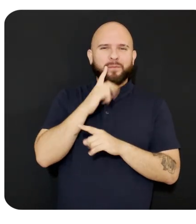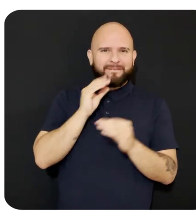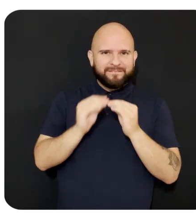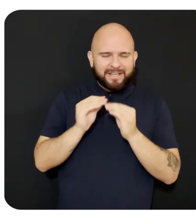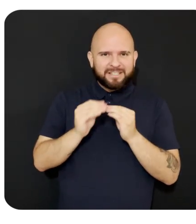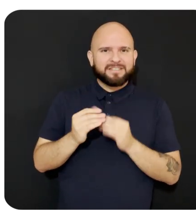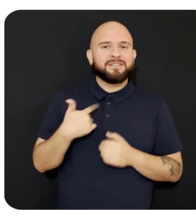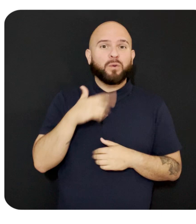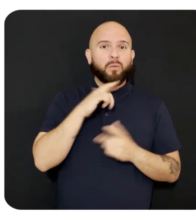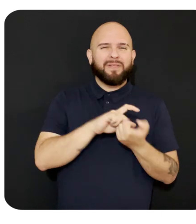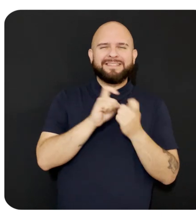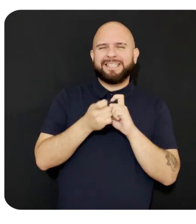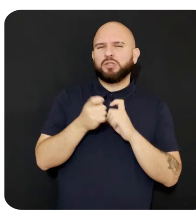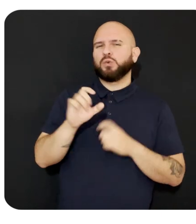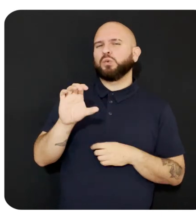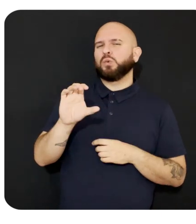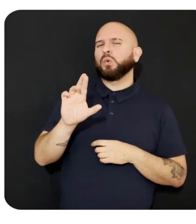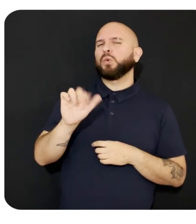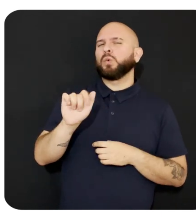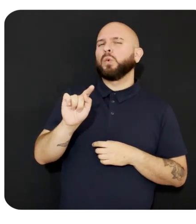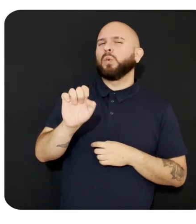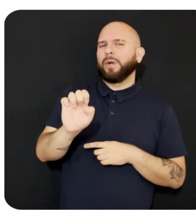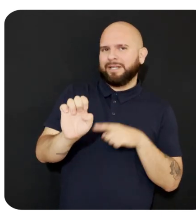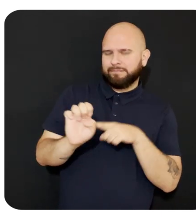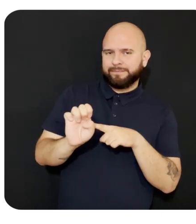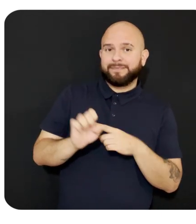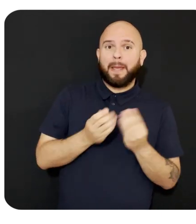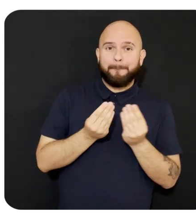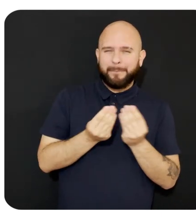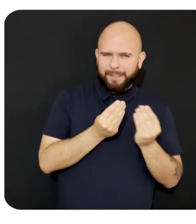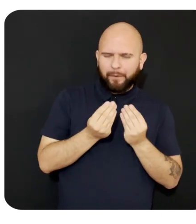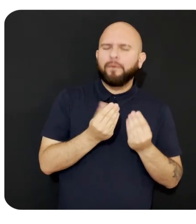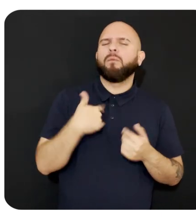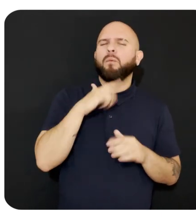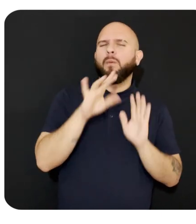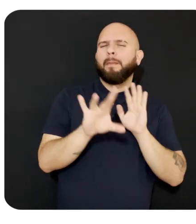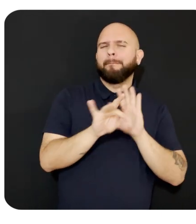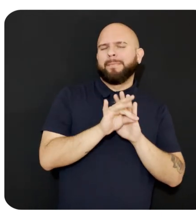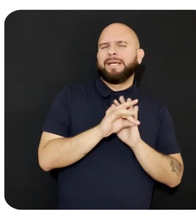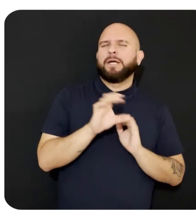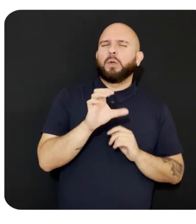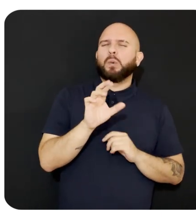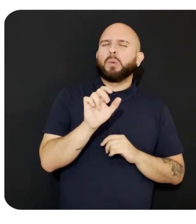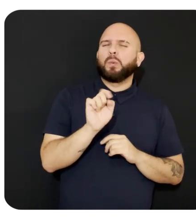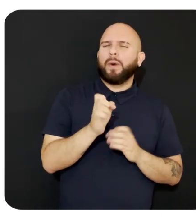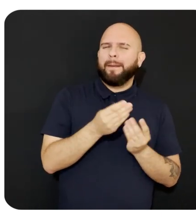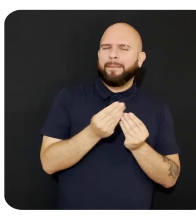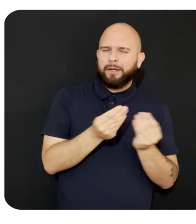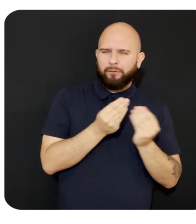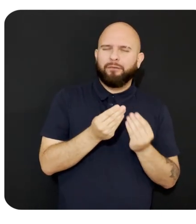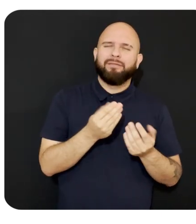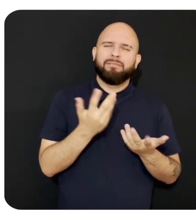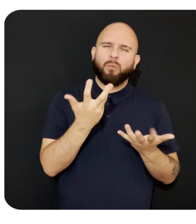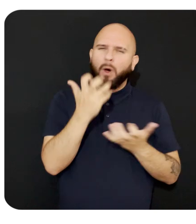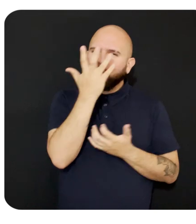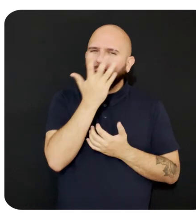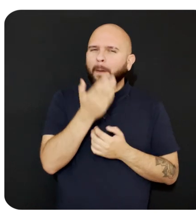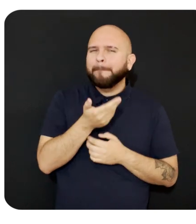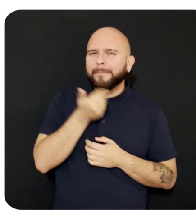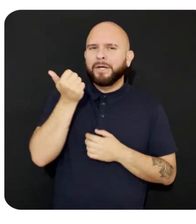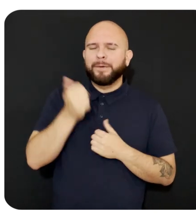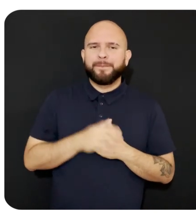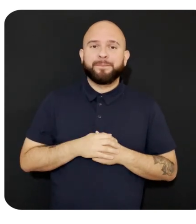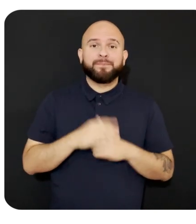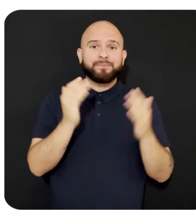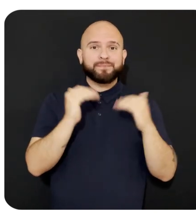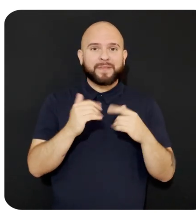Crate. We will change the default material to a Crate material, just to make it look a little better. Next, we will uncheck